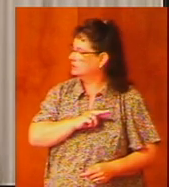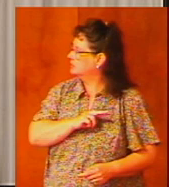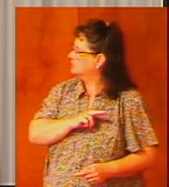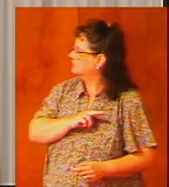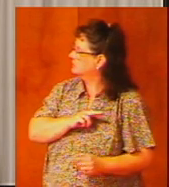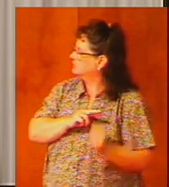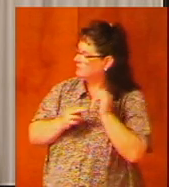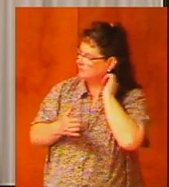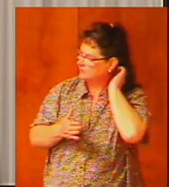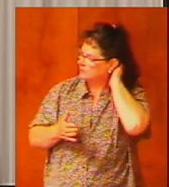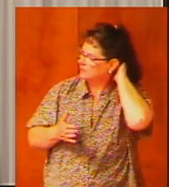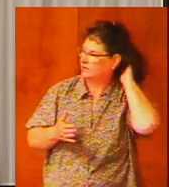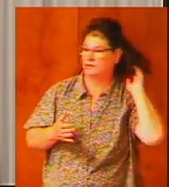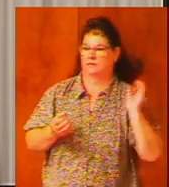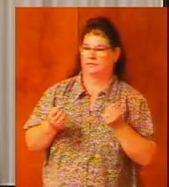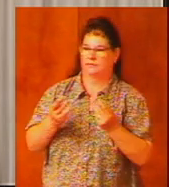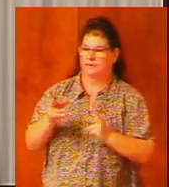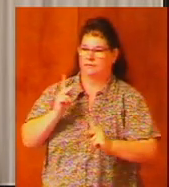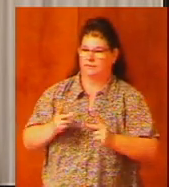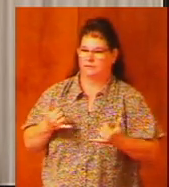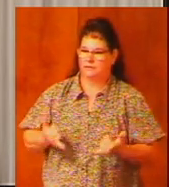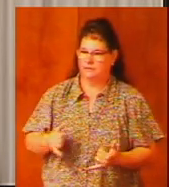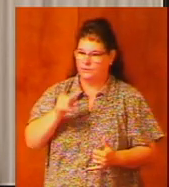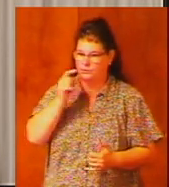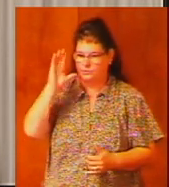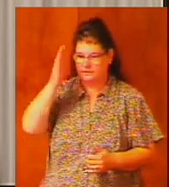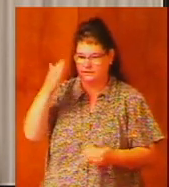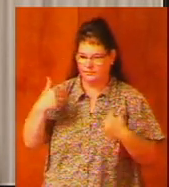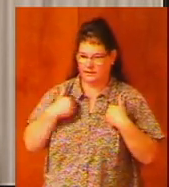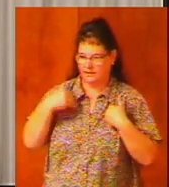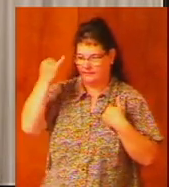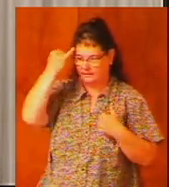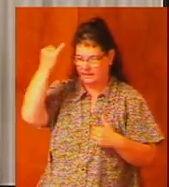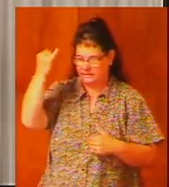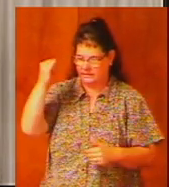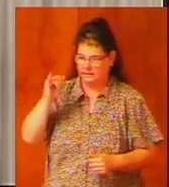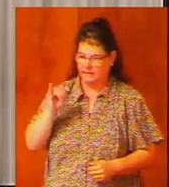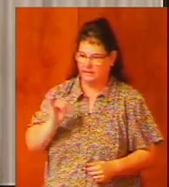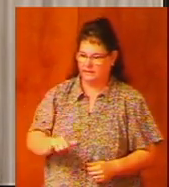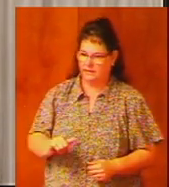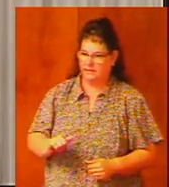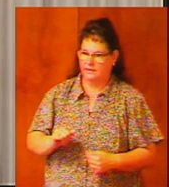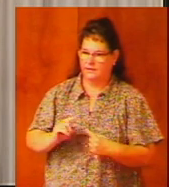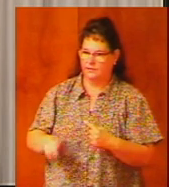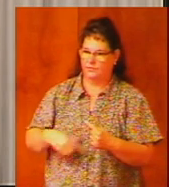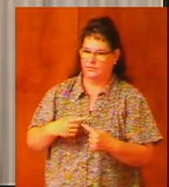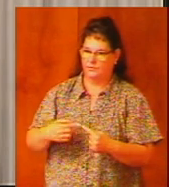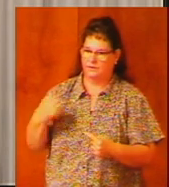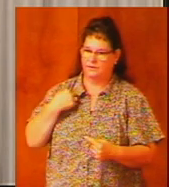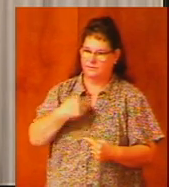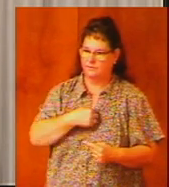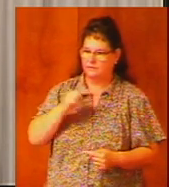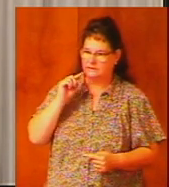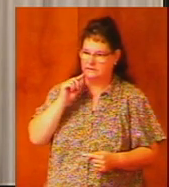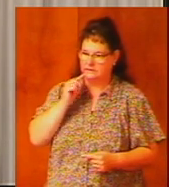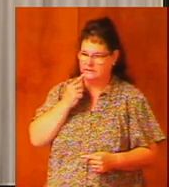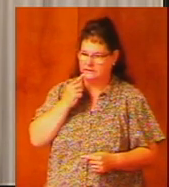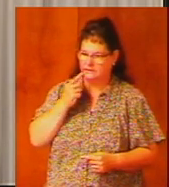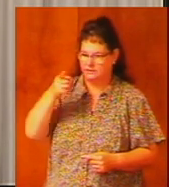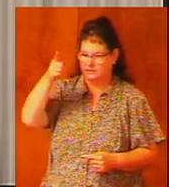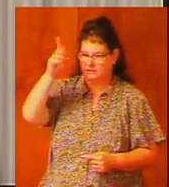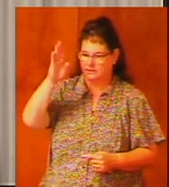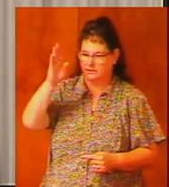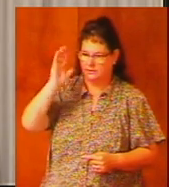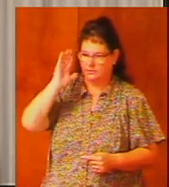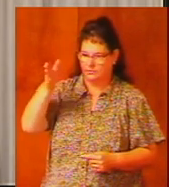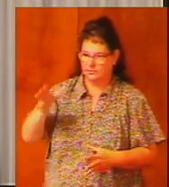there's a lot of folks today who seem to have the idea that as long as we're sincere God